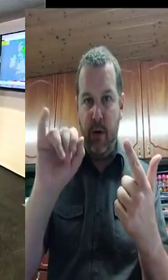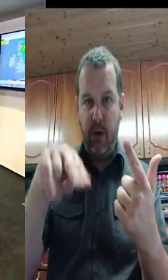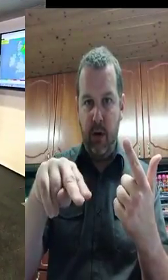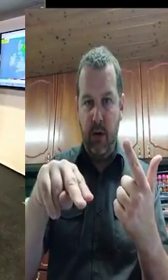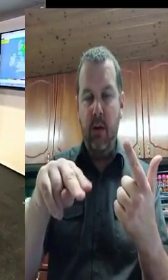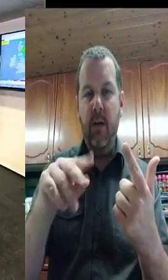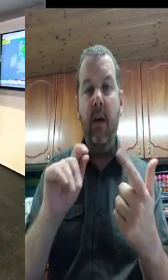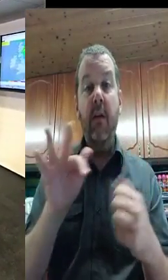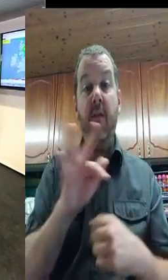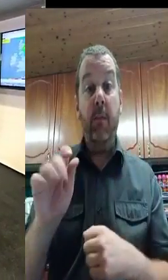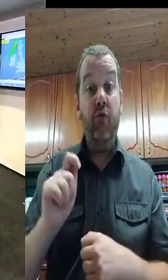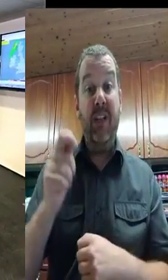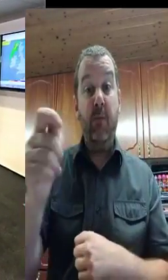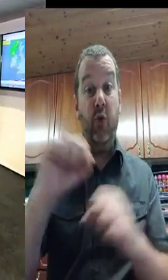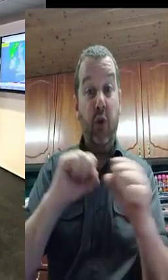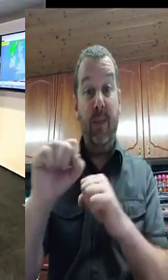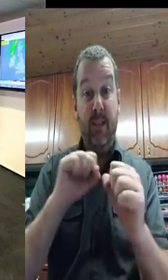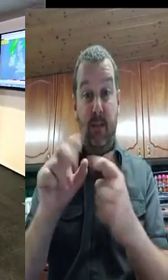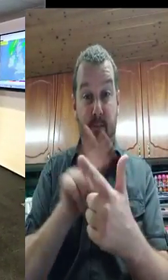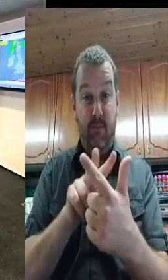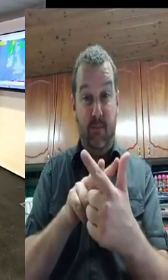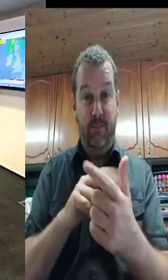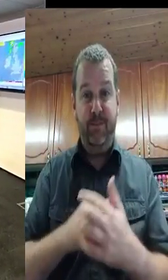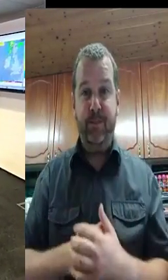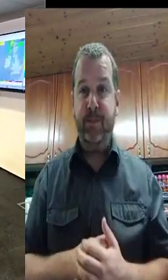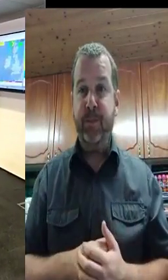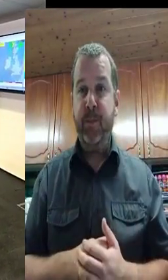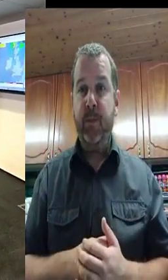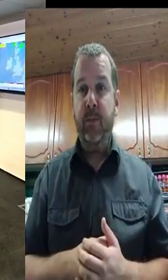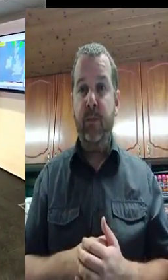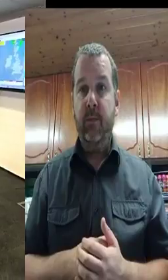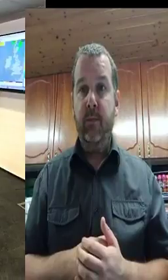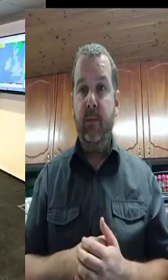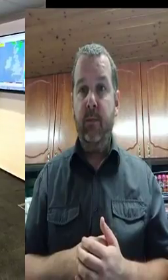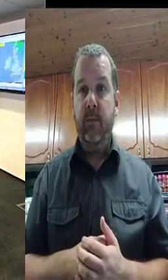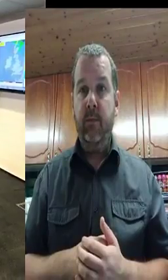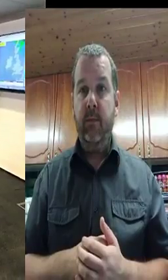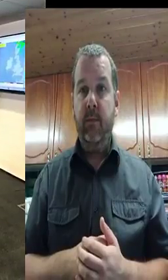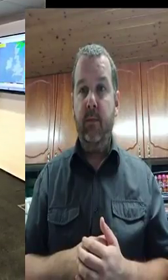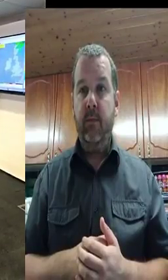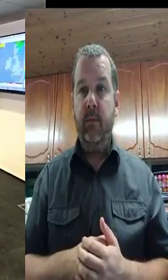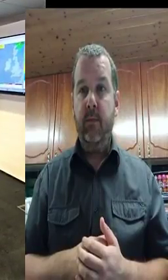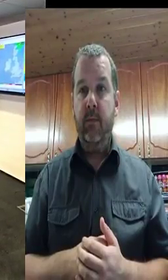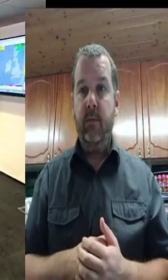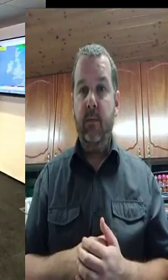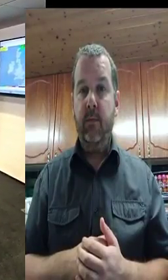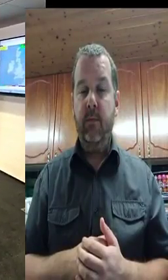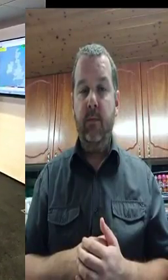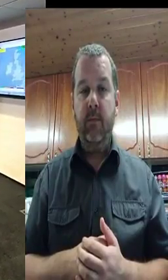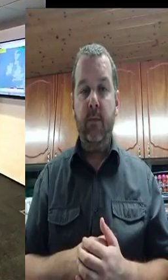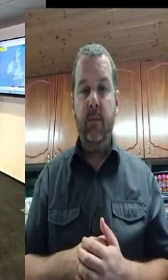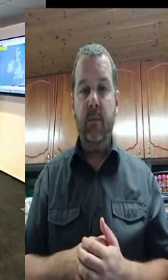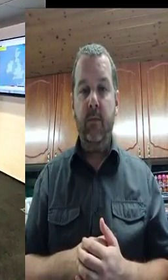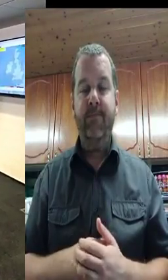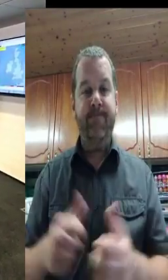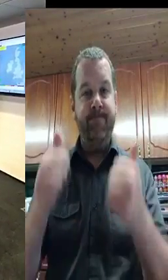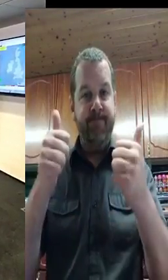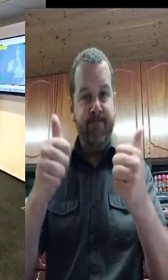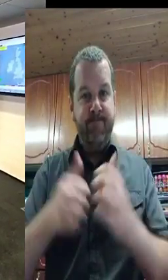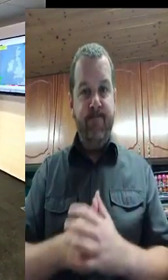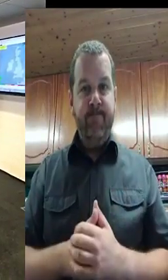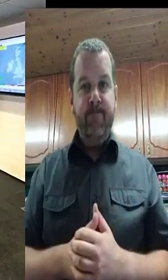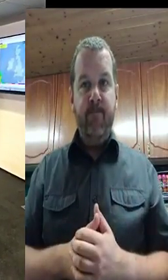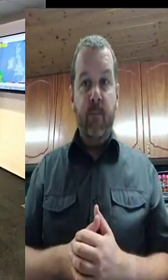moment are scheduled to operate tomorrow morning. However, it is dependent on what happens. It is extremely fluid. And for the most up-to-date travel